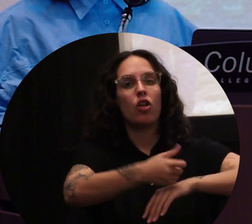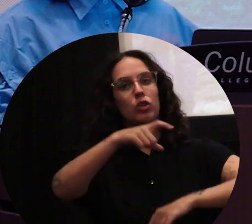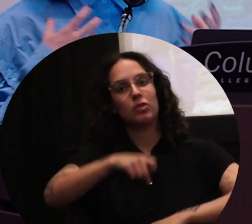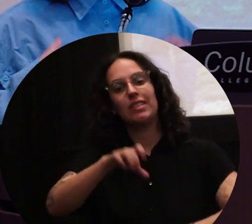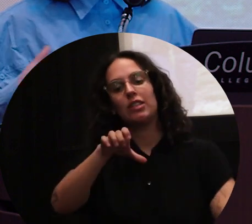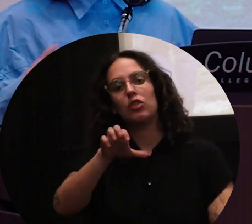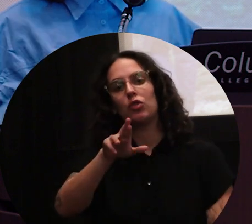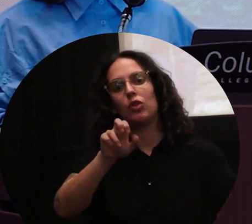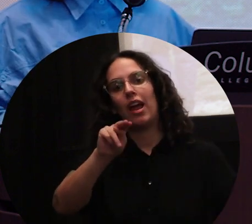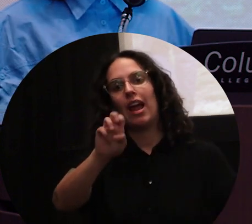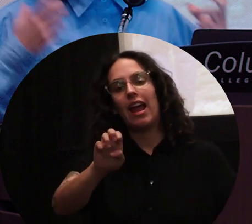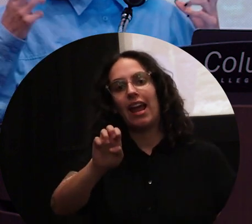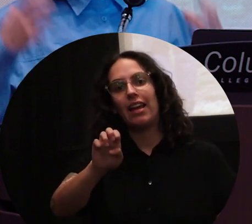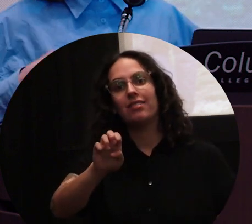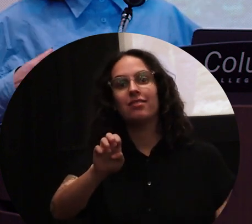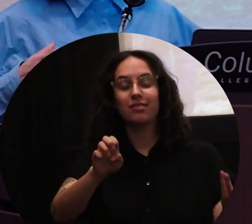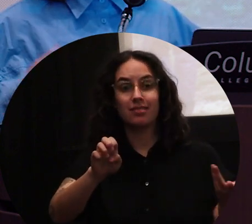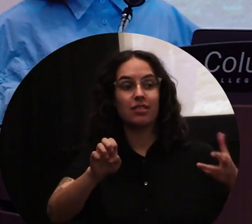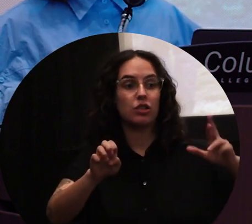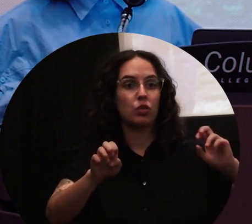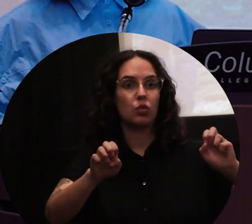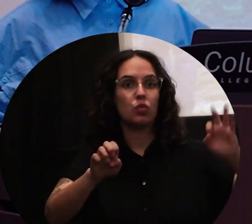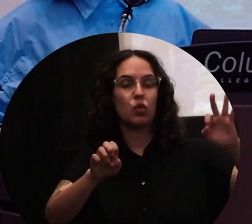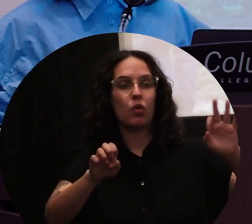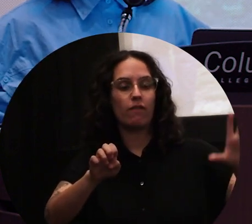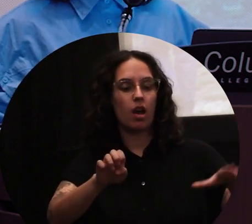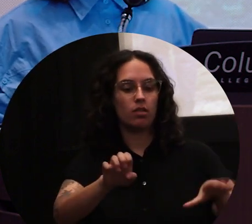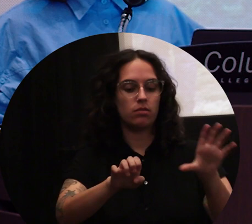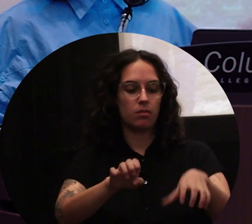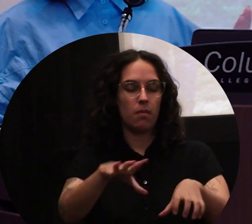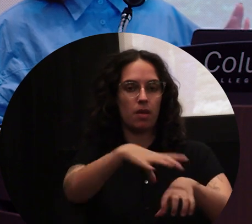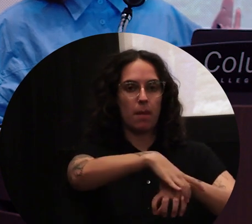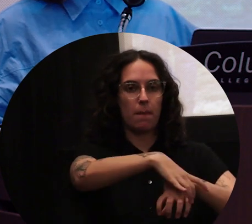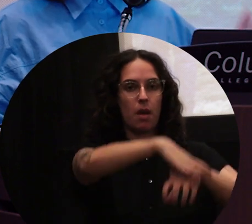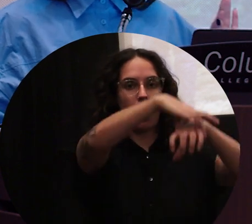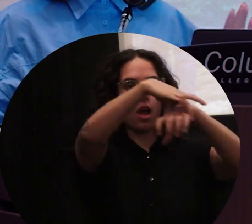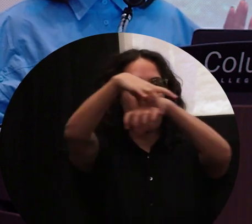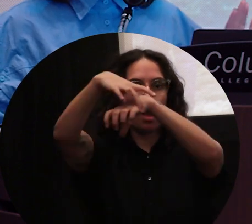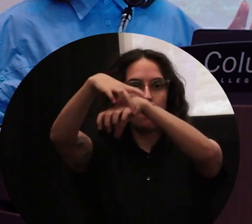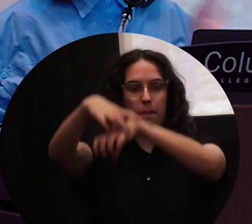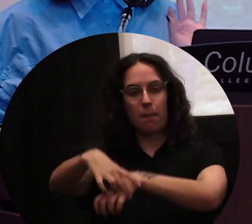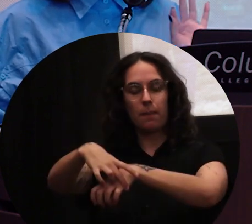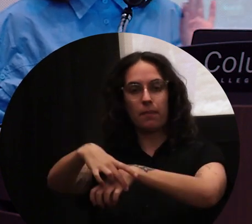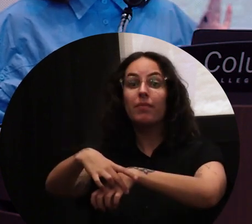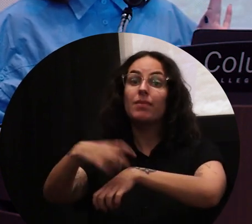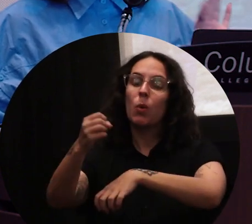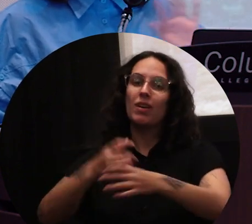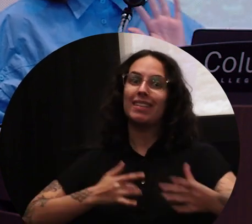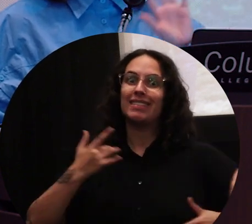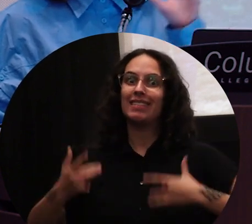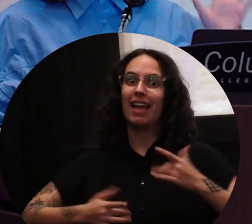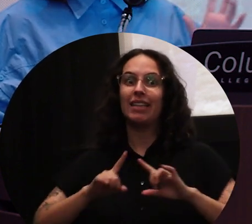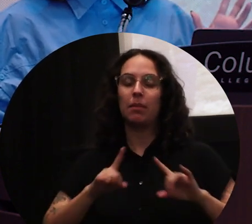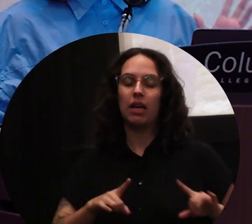to lift up the roof to install and set it in place, which was a very exciting and nerve wracking day because you have to make sure the math